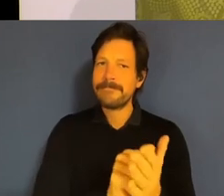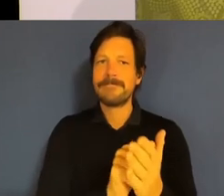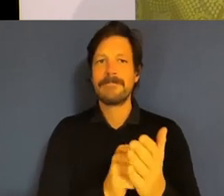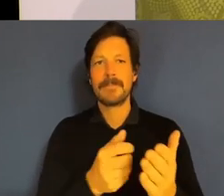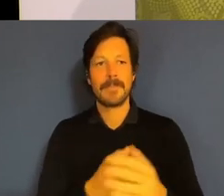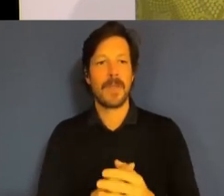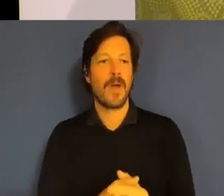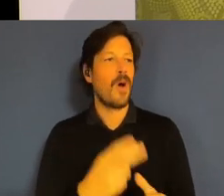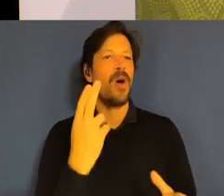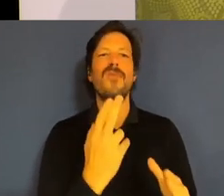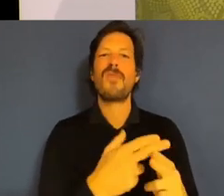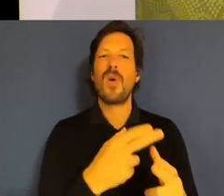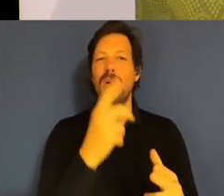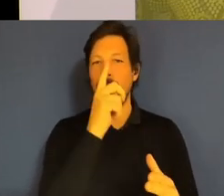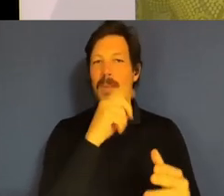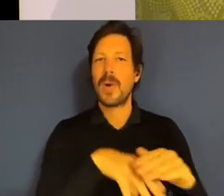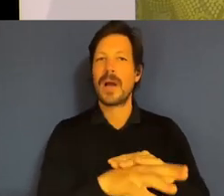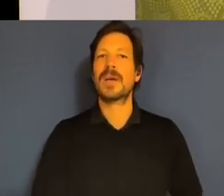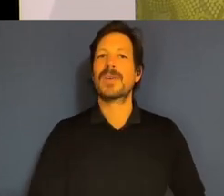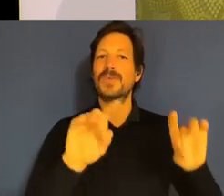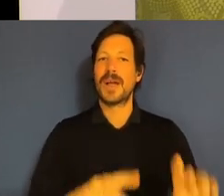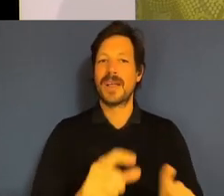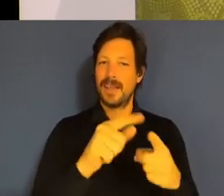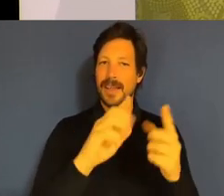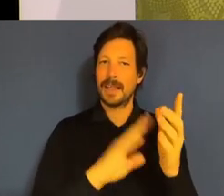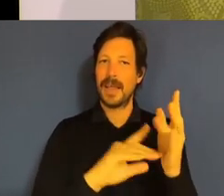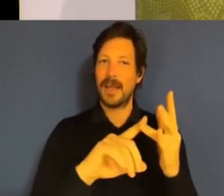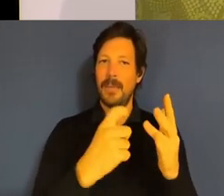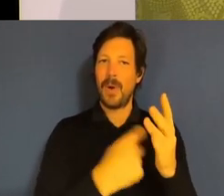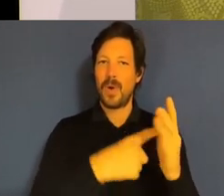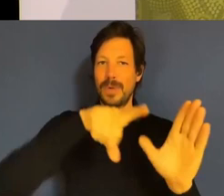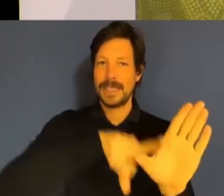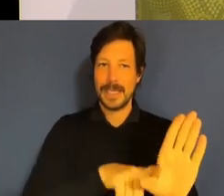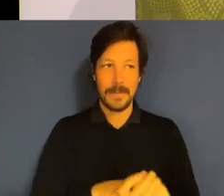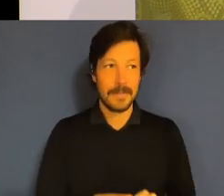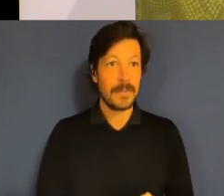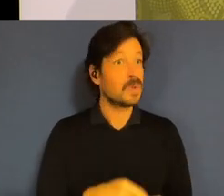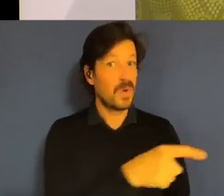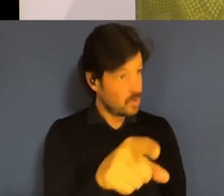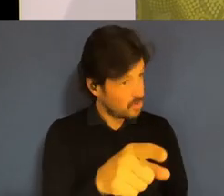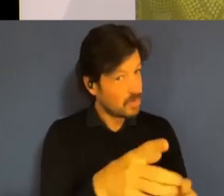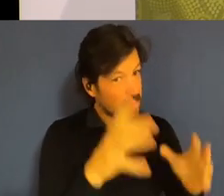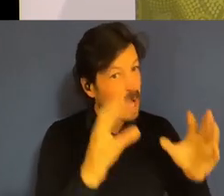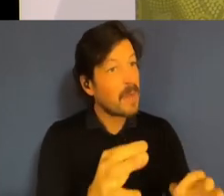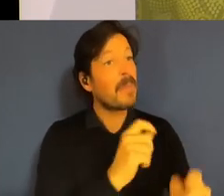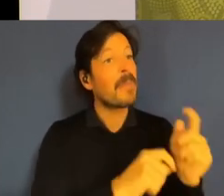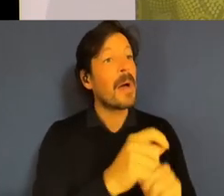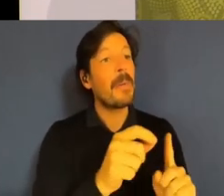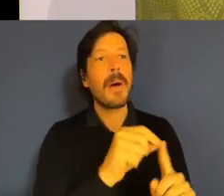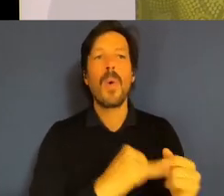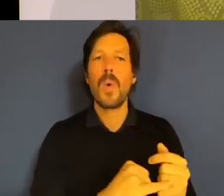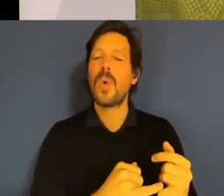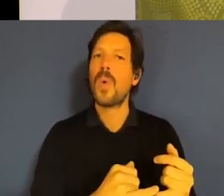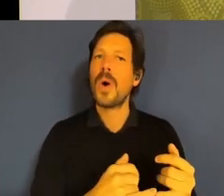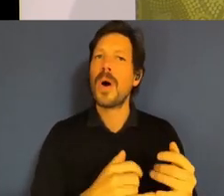rely upon. So you've all chosen to work as a public servant. It is indeed an honourable profession, a profession that's often